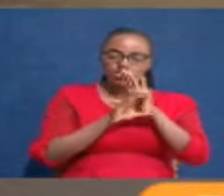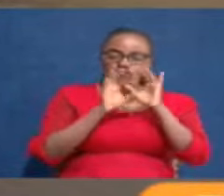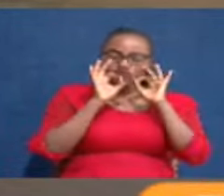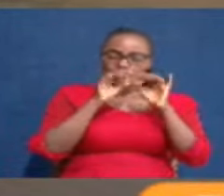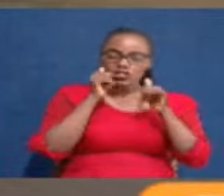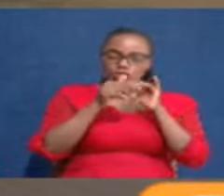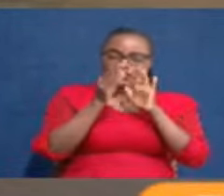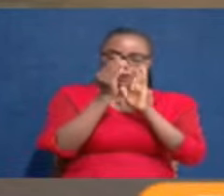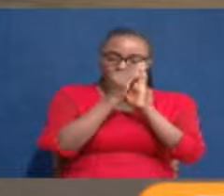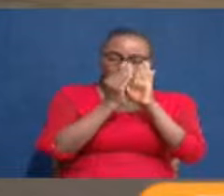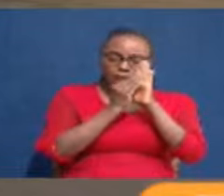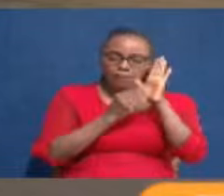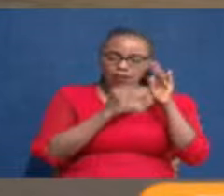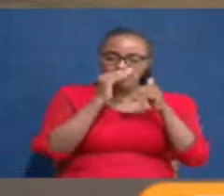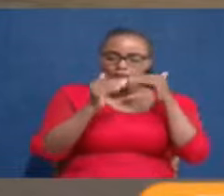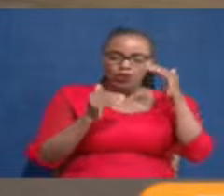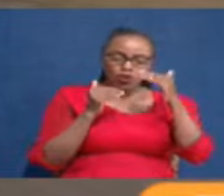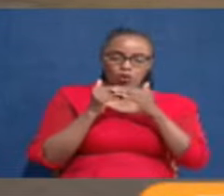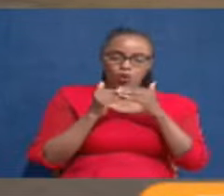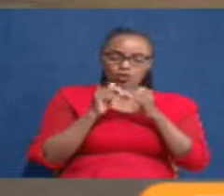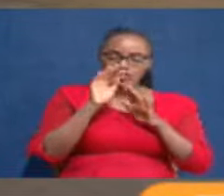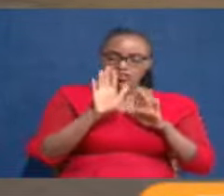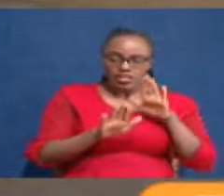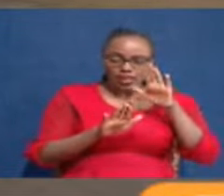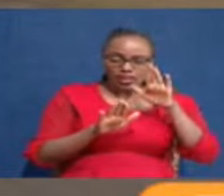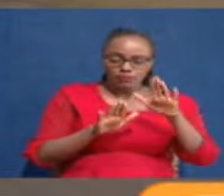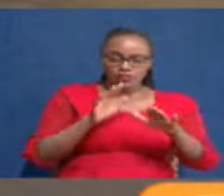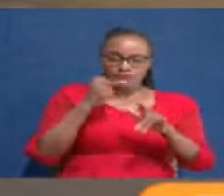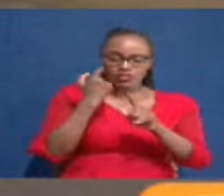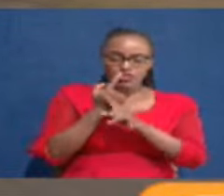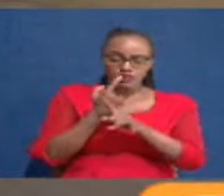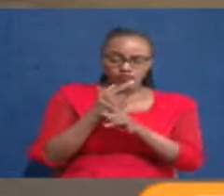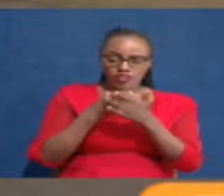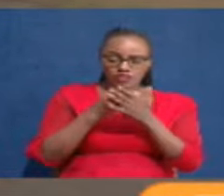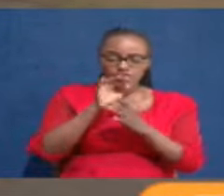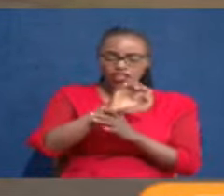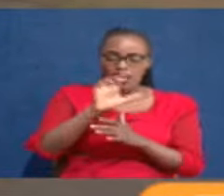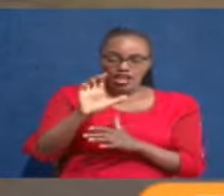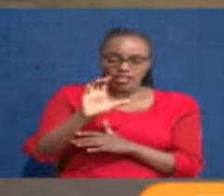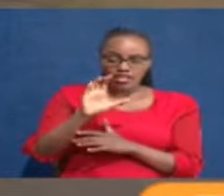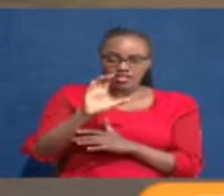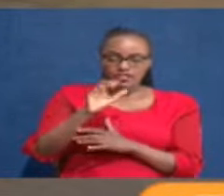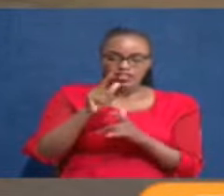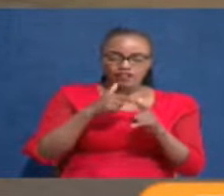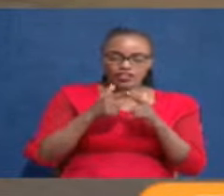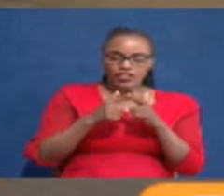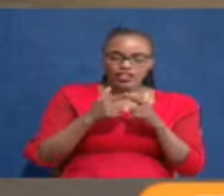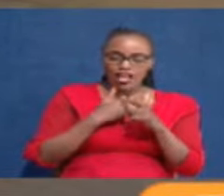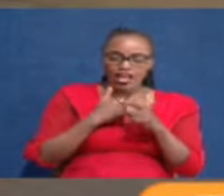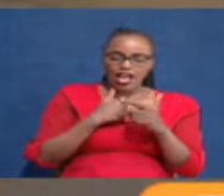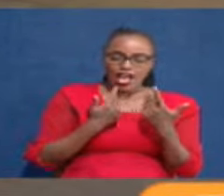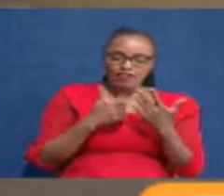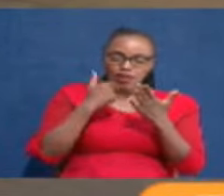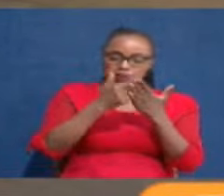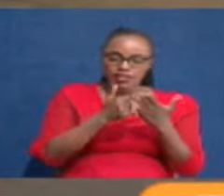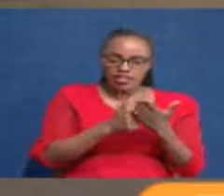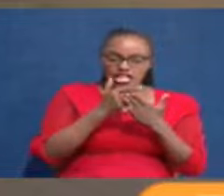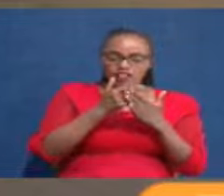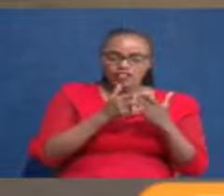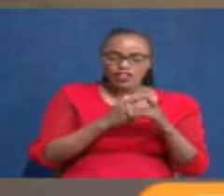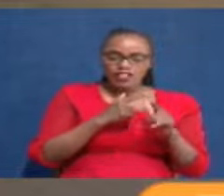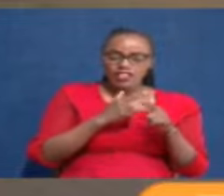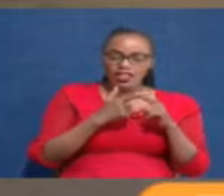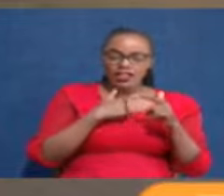sets out all these steps on what you're supposed to do, why finance, introduce the act, the bill in parliament. Inakua debated. Nini, nini, kuna